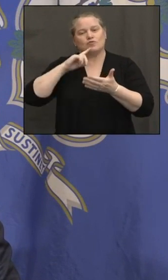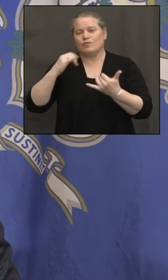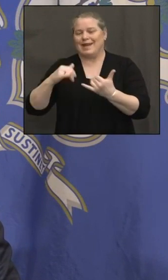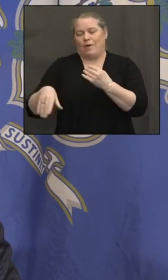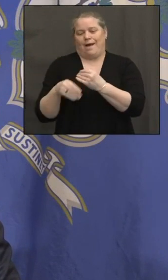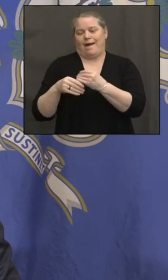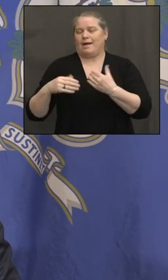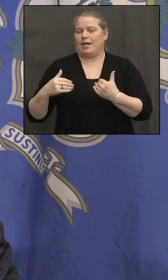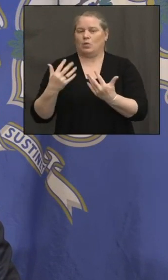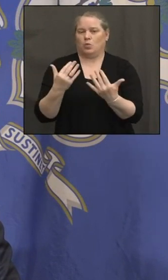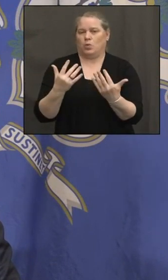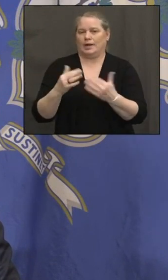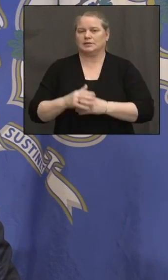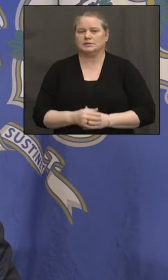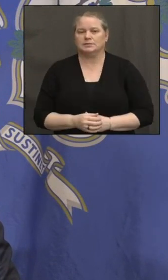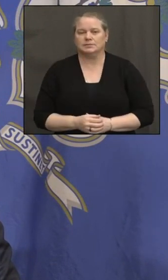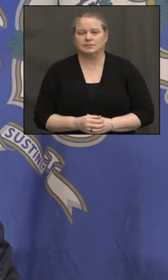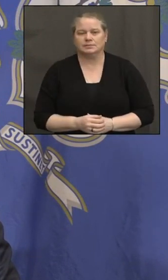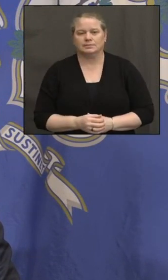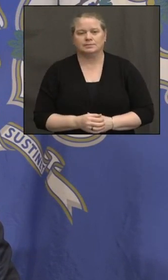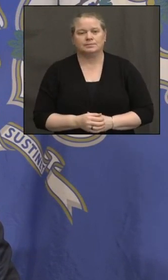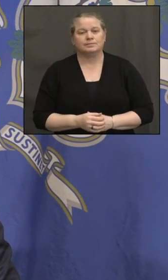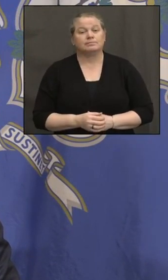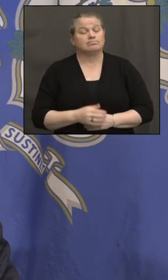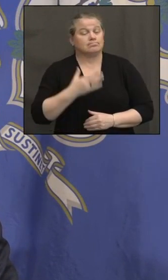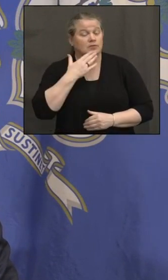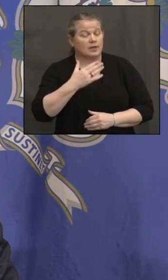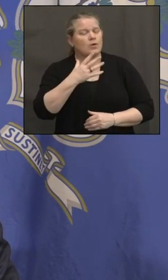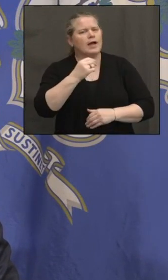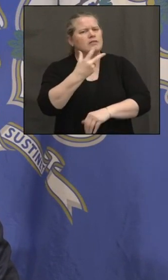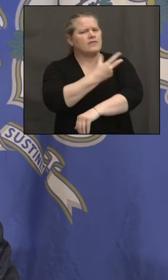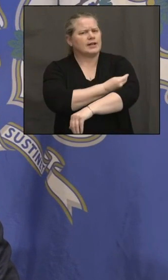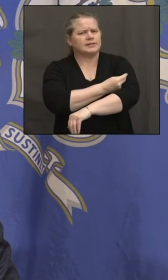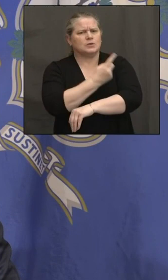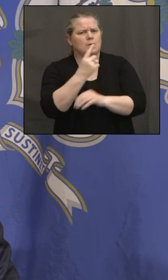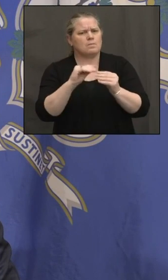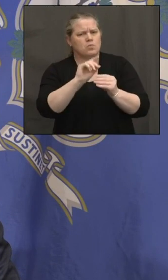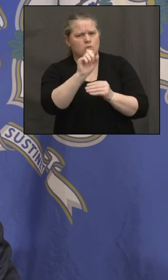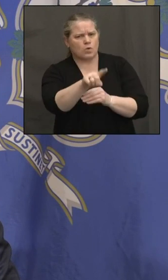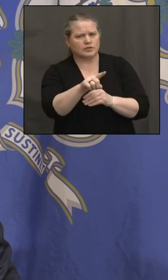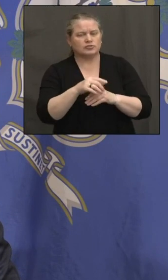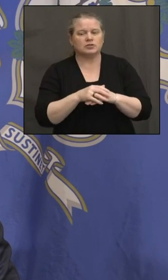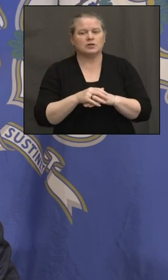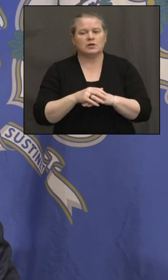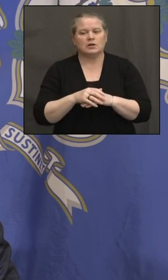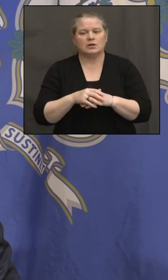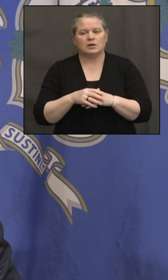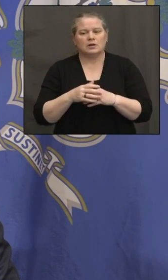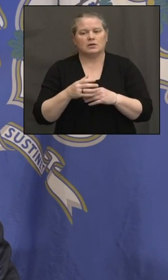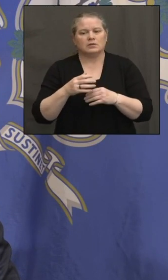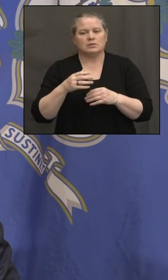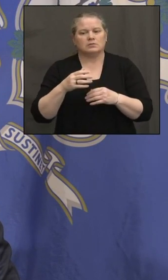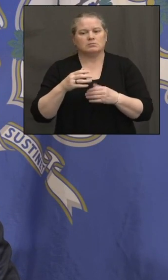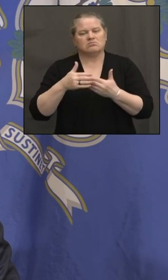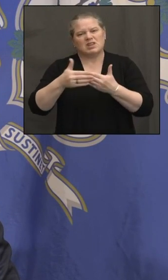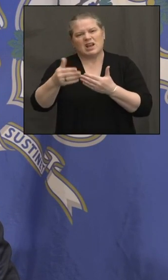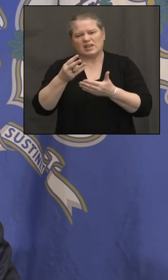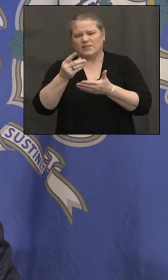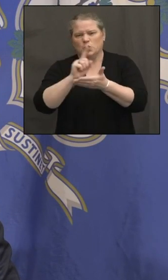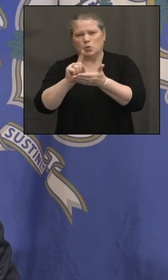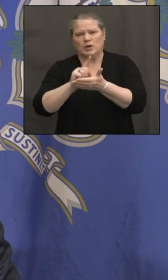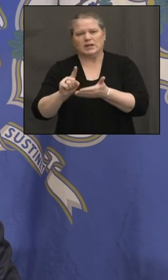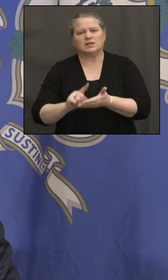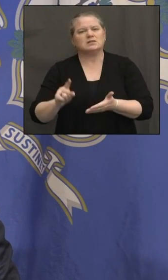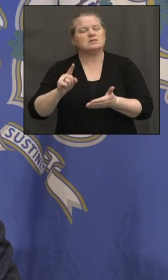Thanks. And, just one question on vaccines, uh, any insight into what the allocation from the federal government might be for the next couple of weeks?